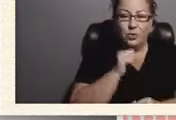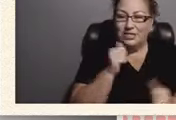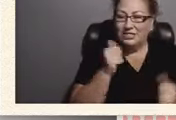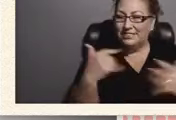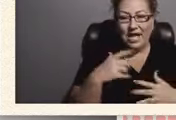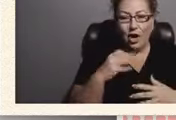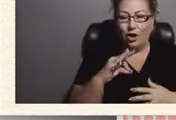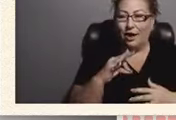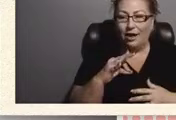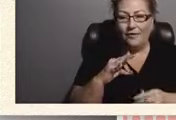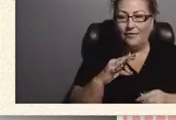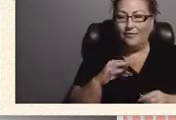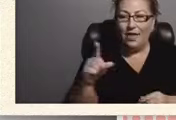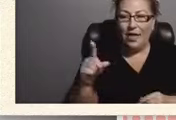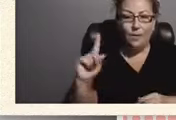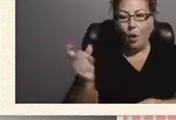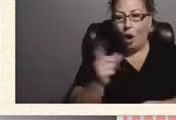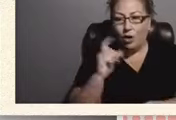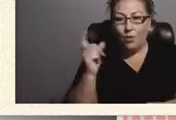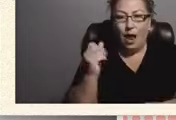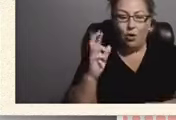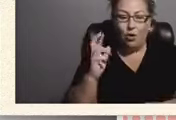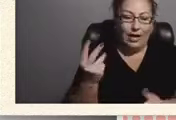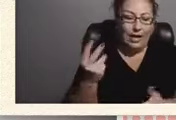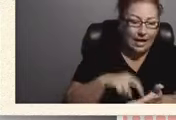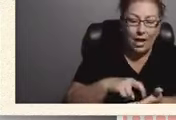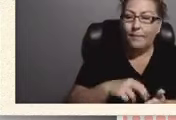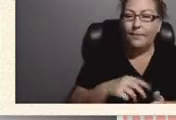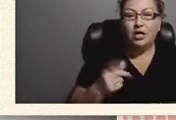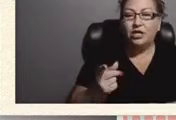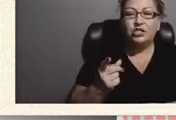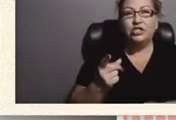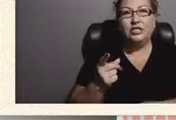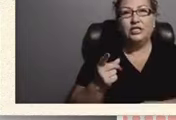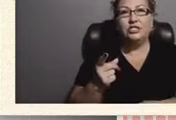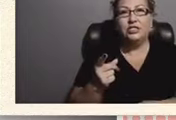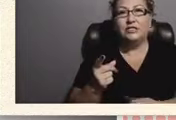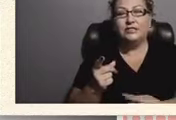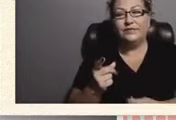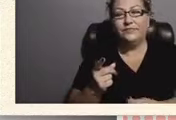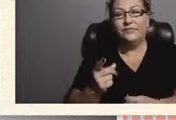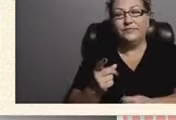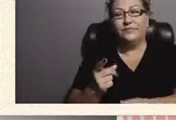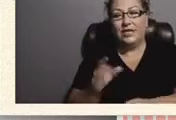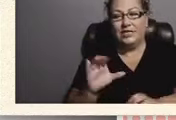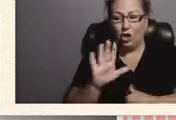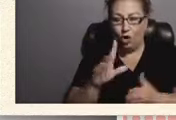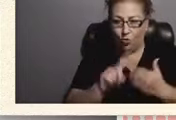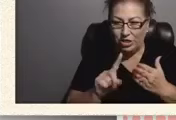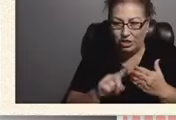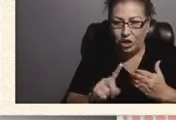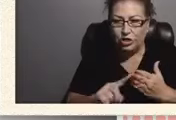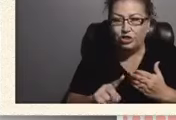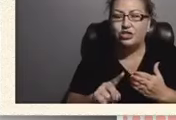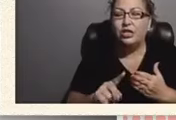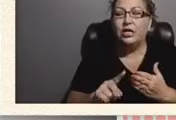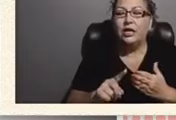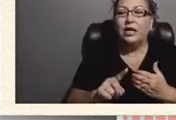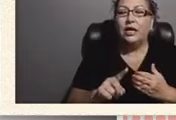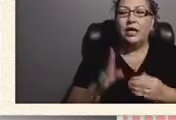around or getting up she basically did her research come up with a timer and